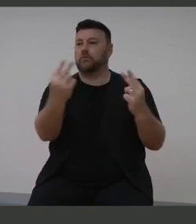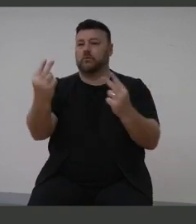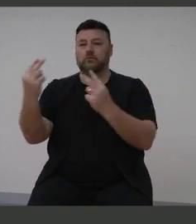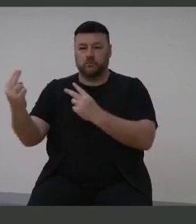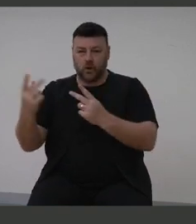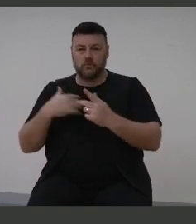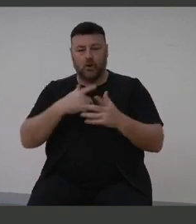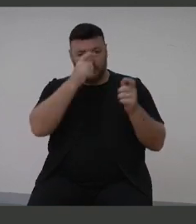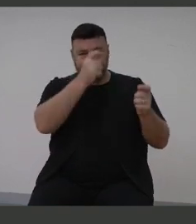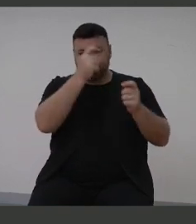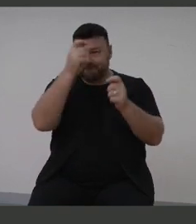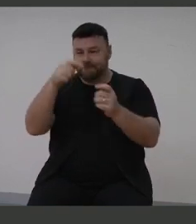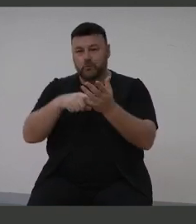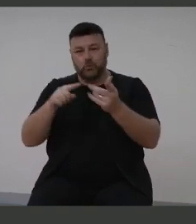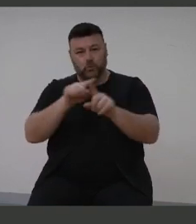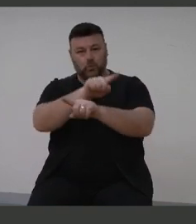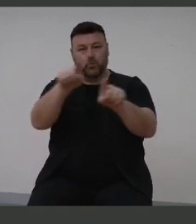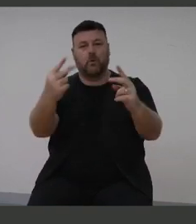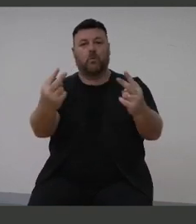that we're going across today.